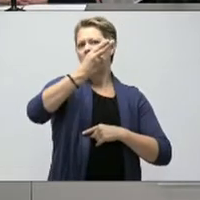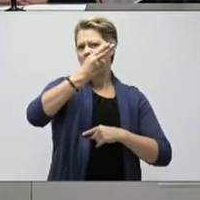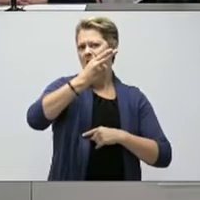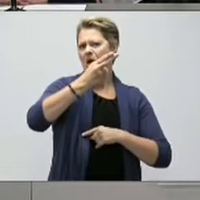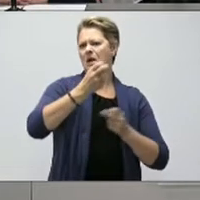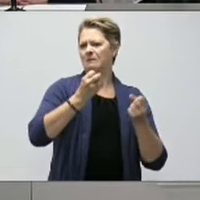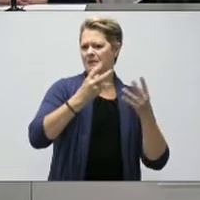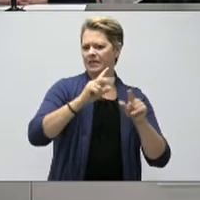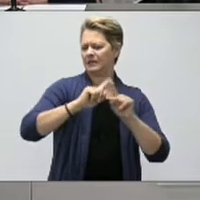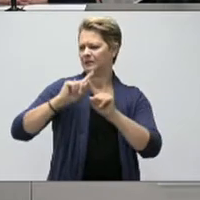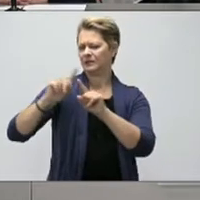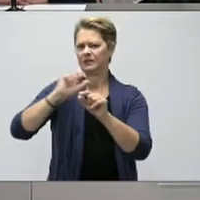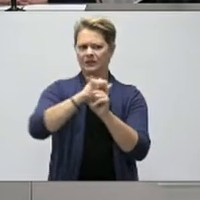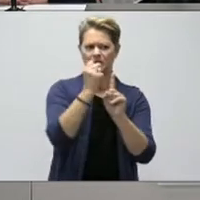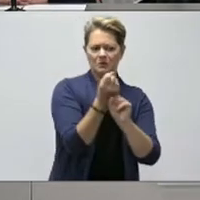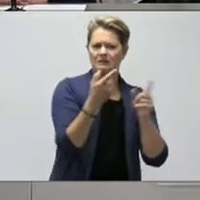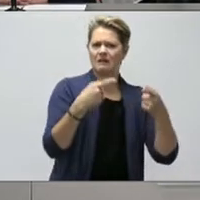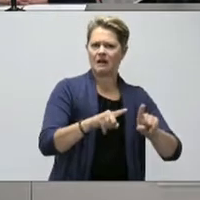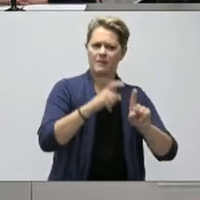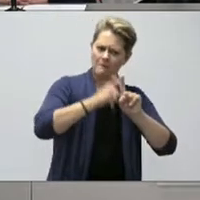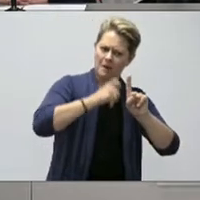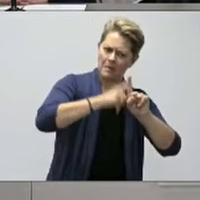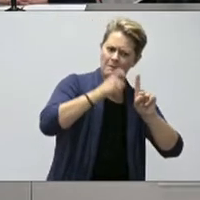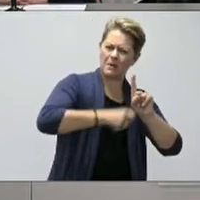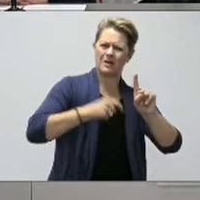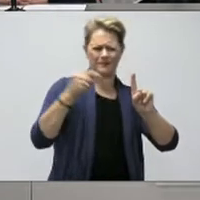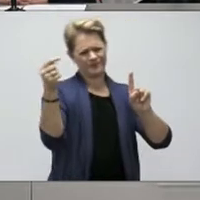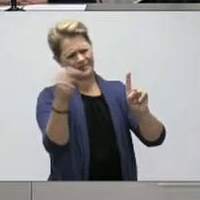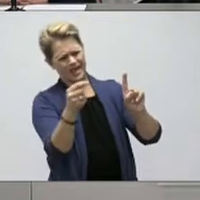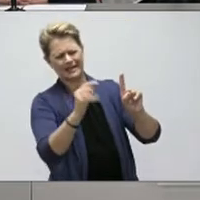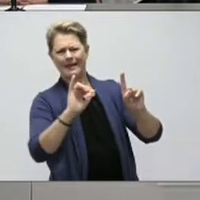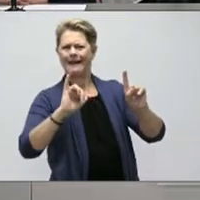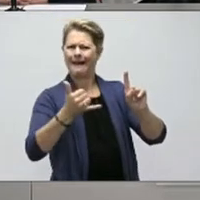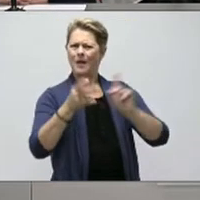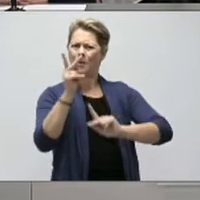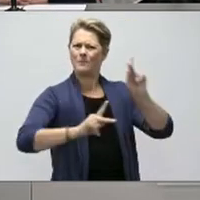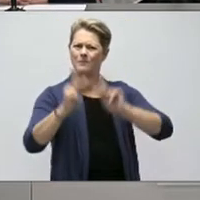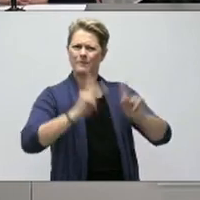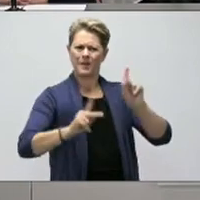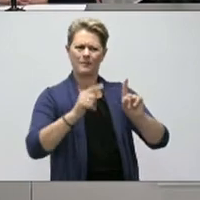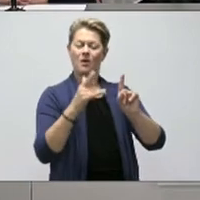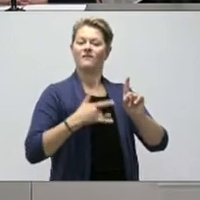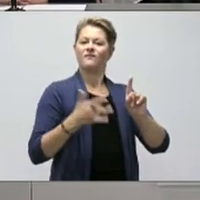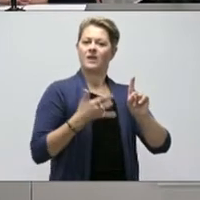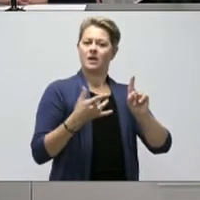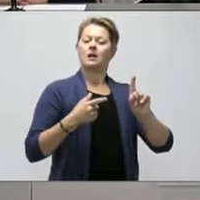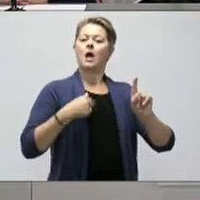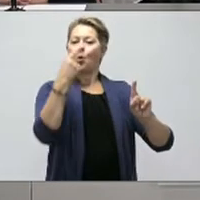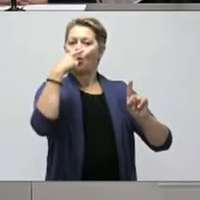How likely are we to get past that stigma and get people to electronically tag themselves?